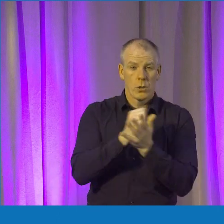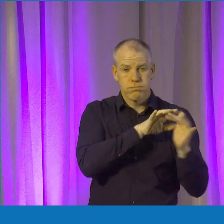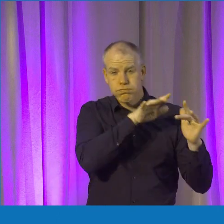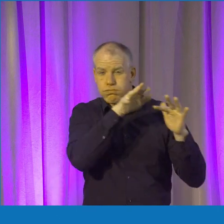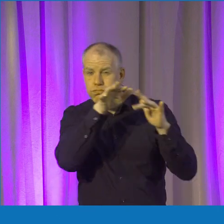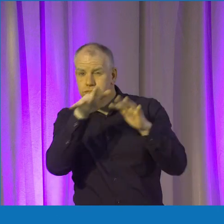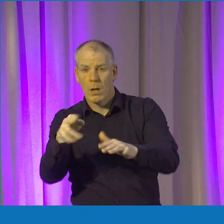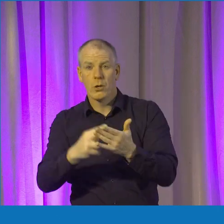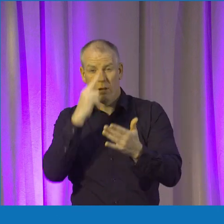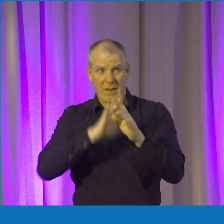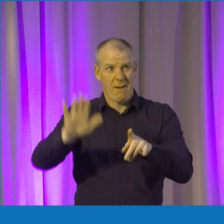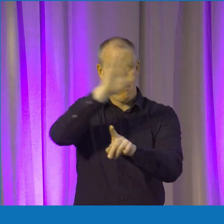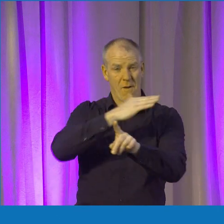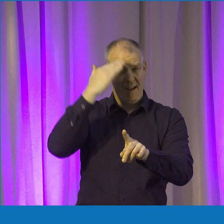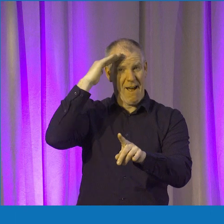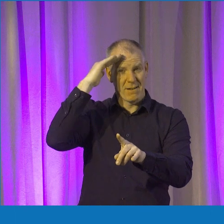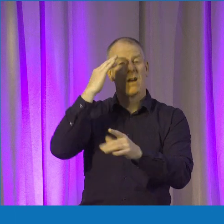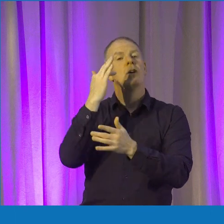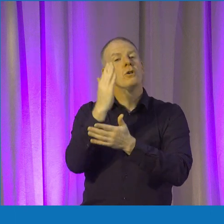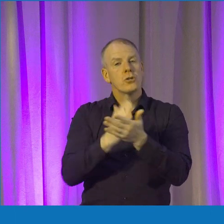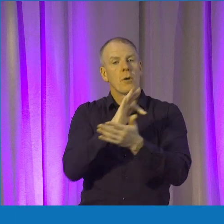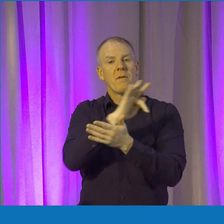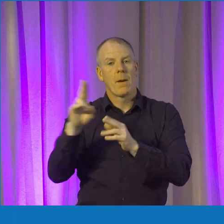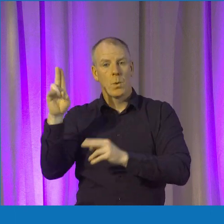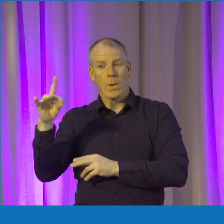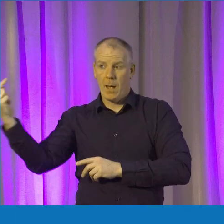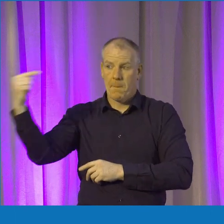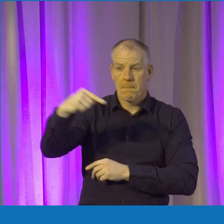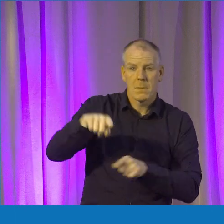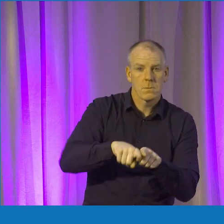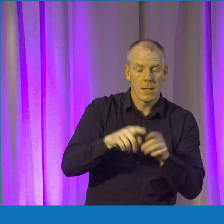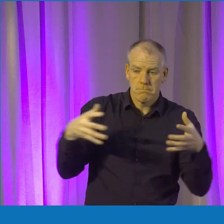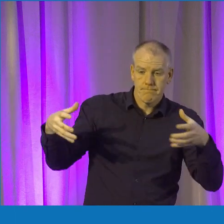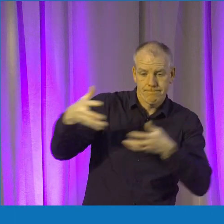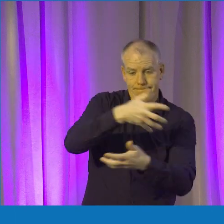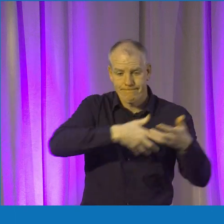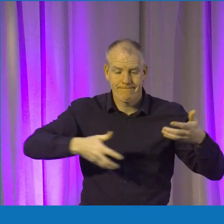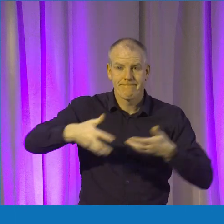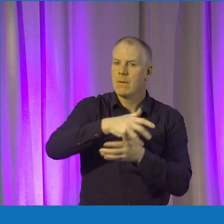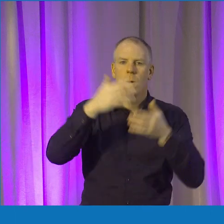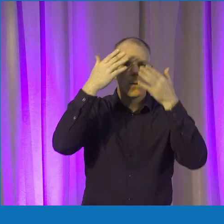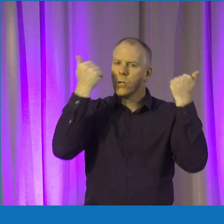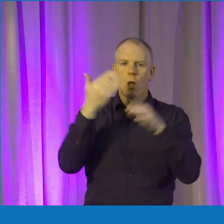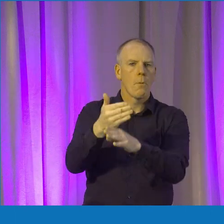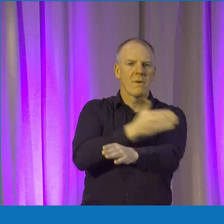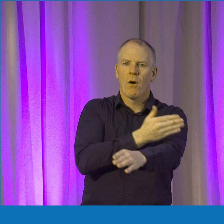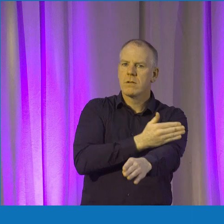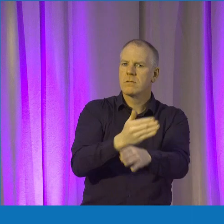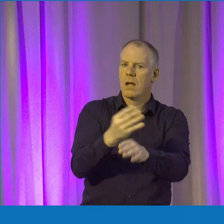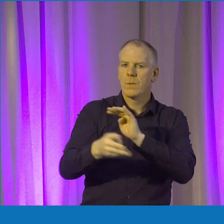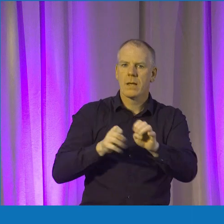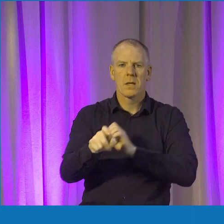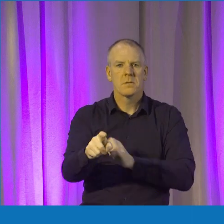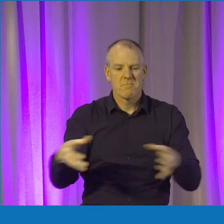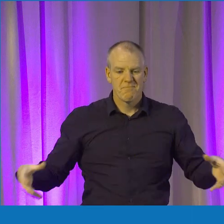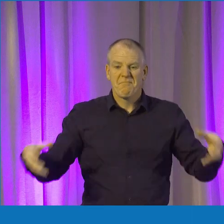came from universities across Ireland, and a couple came over from the UK too. They didn't know each other before the start of the weekend. They